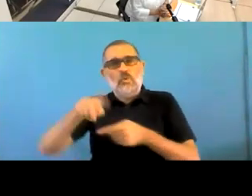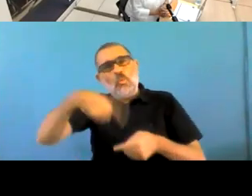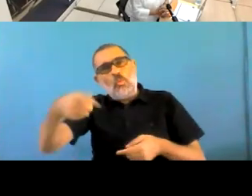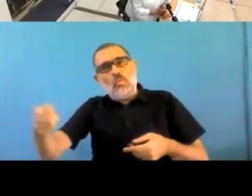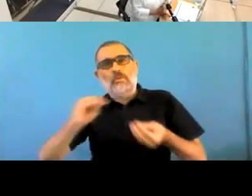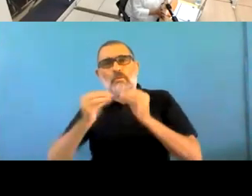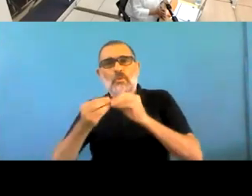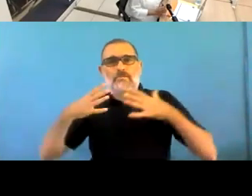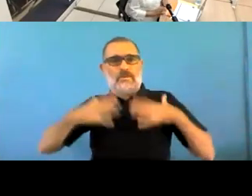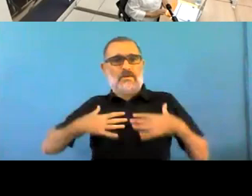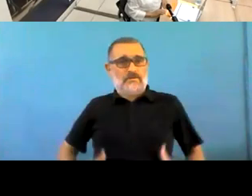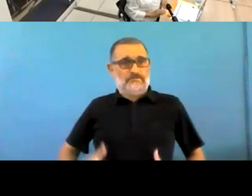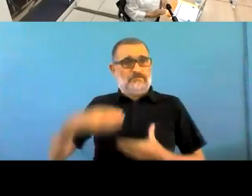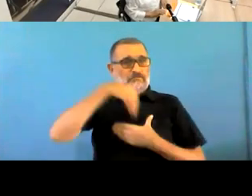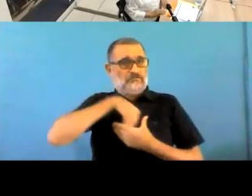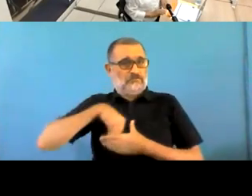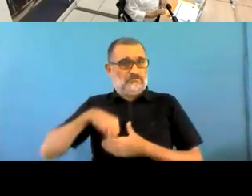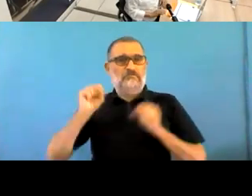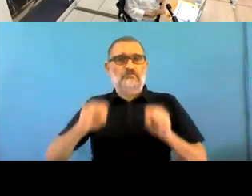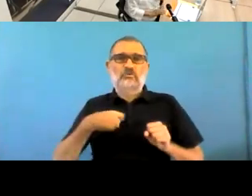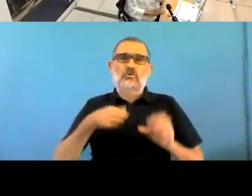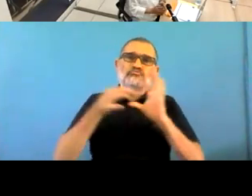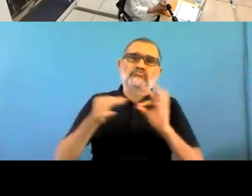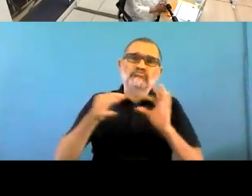that is to invest in the development of our countries